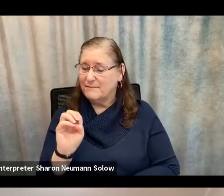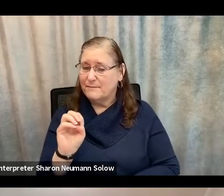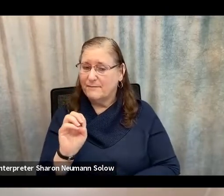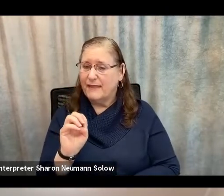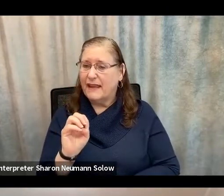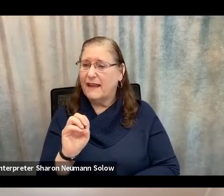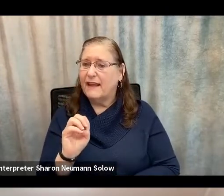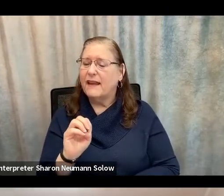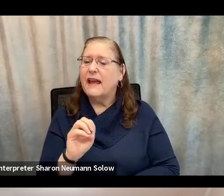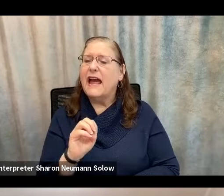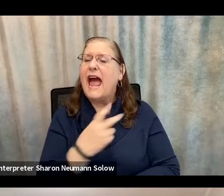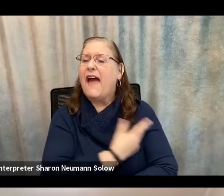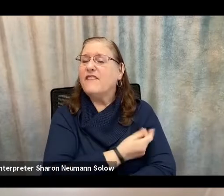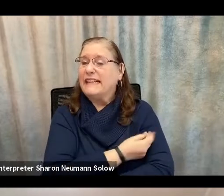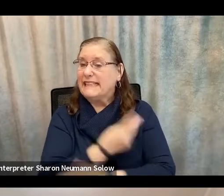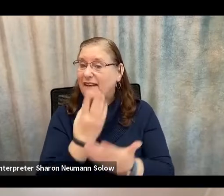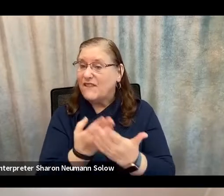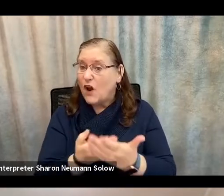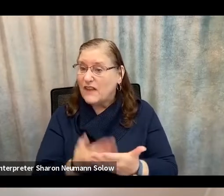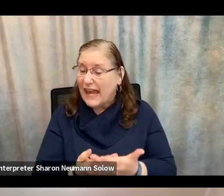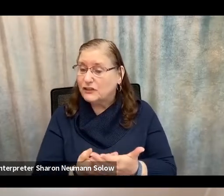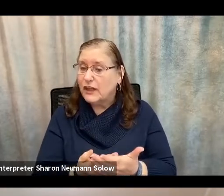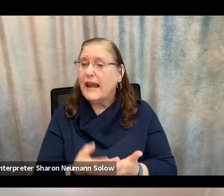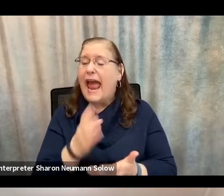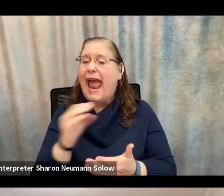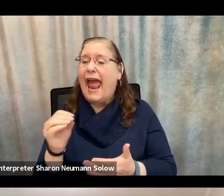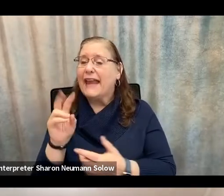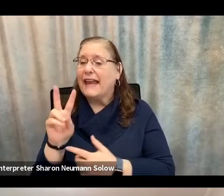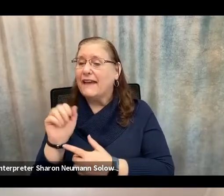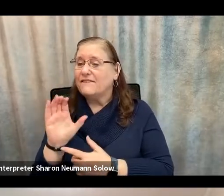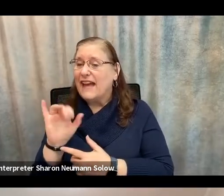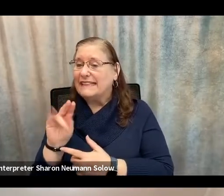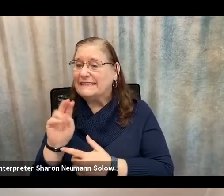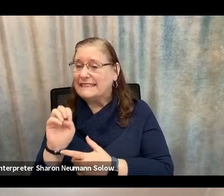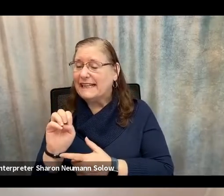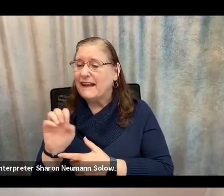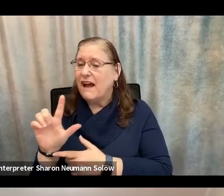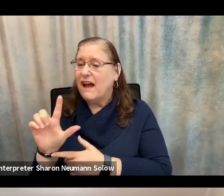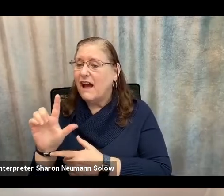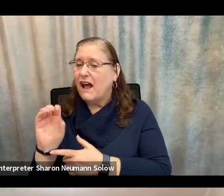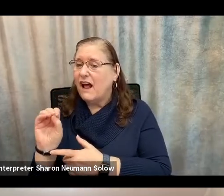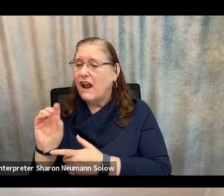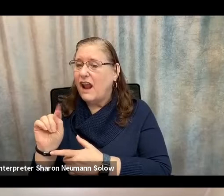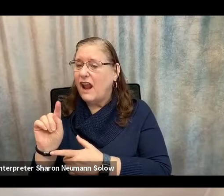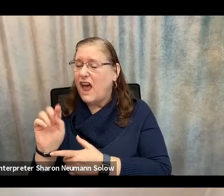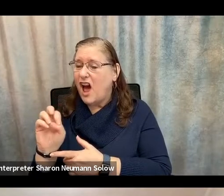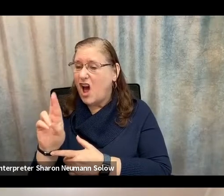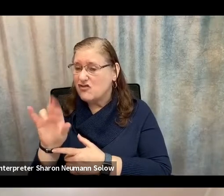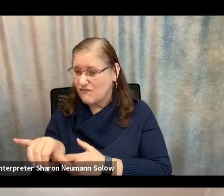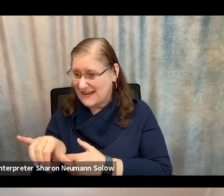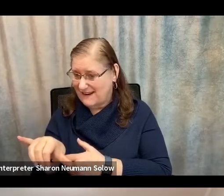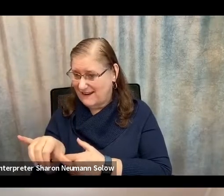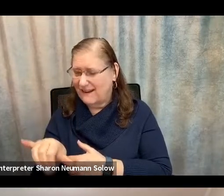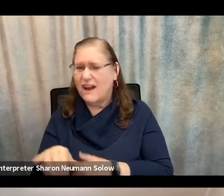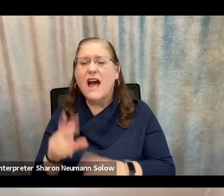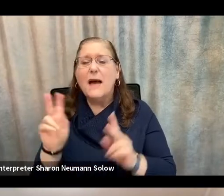vaccine verification scams and vaccine lottery scams. We do think that that is fraudsters again, know that this